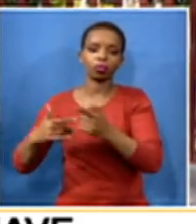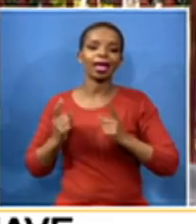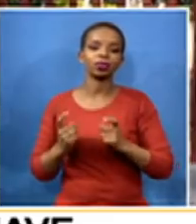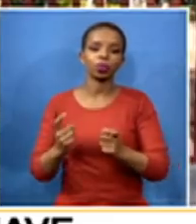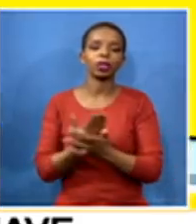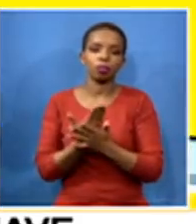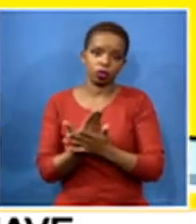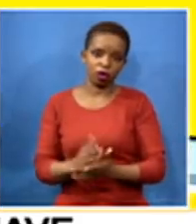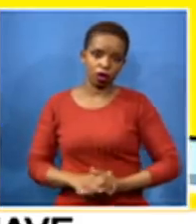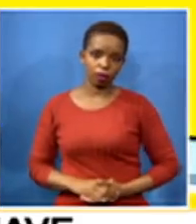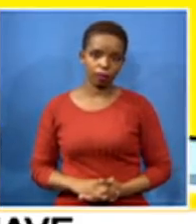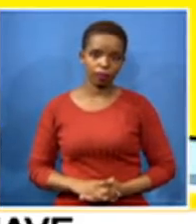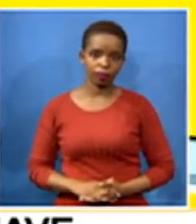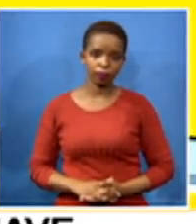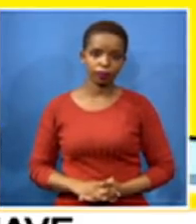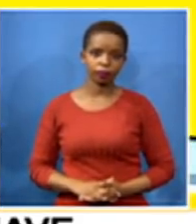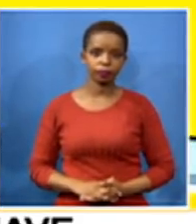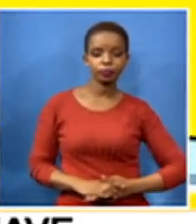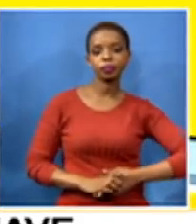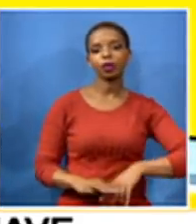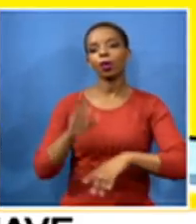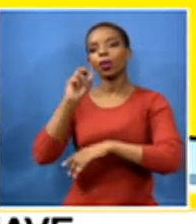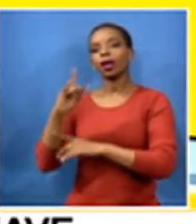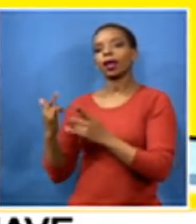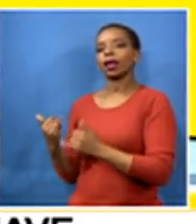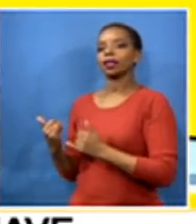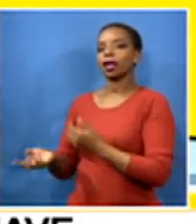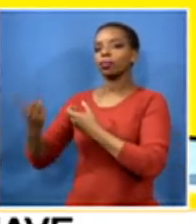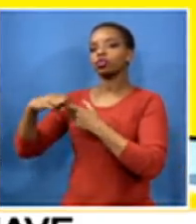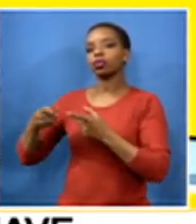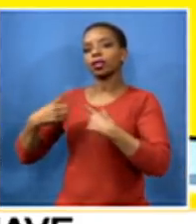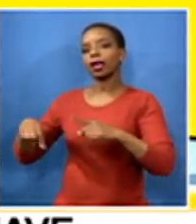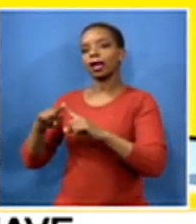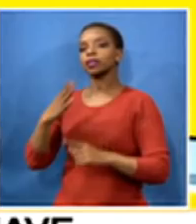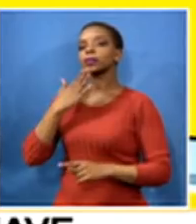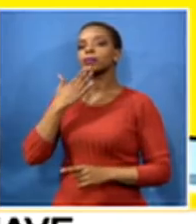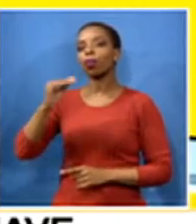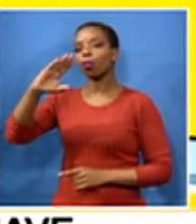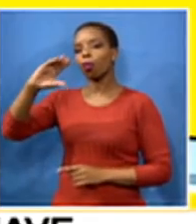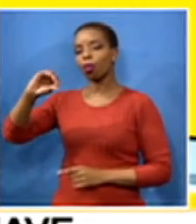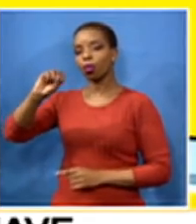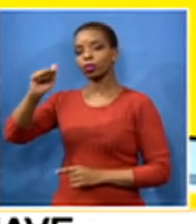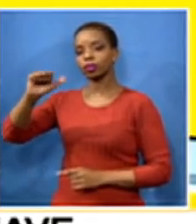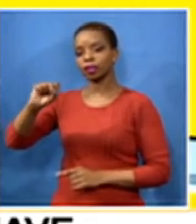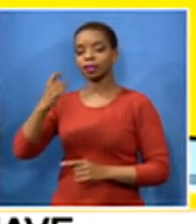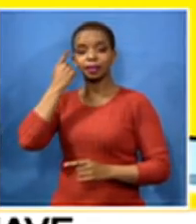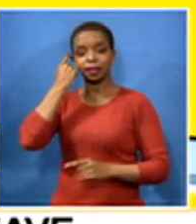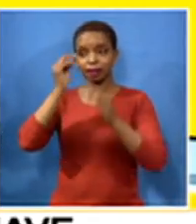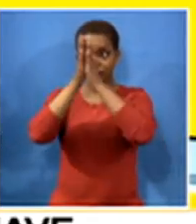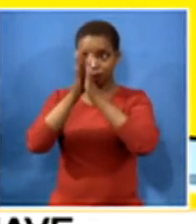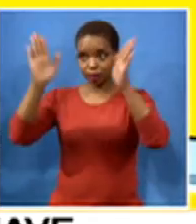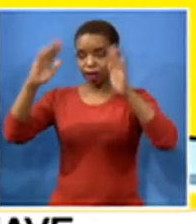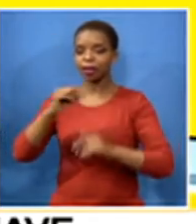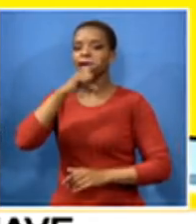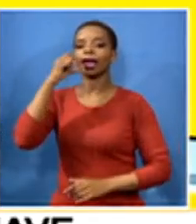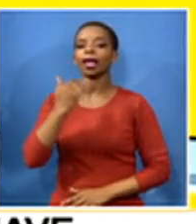as we are now joined uh by uh kosas as a secretary general uh tabo homa hafane uh tabo good